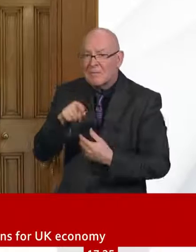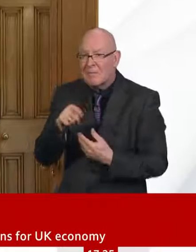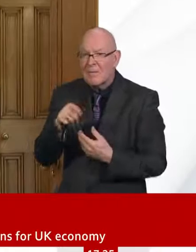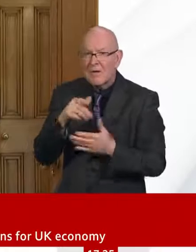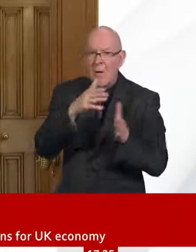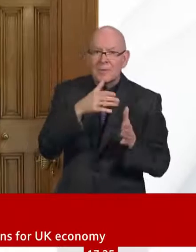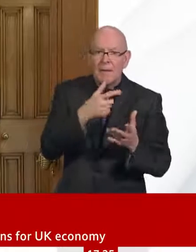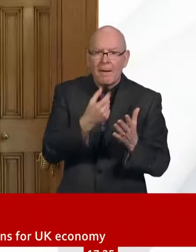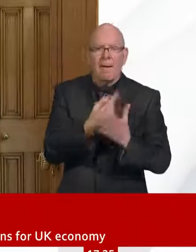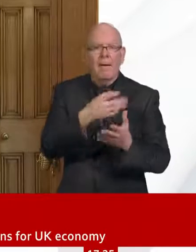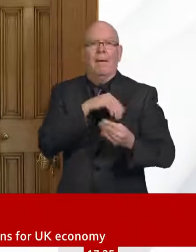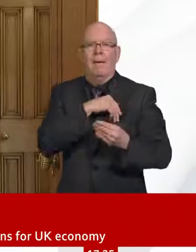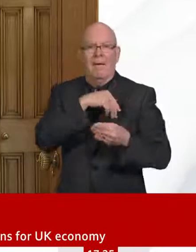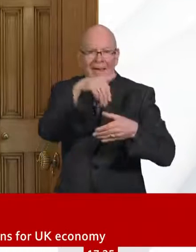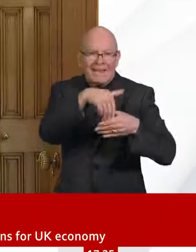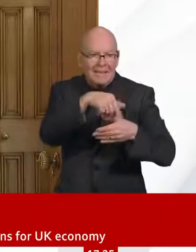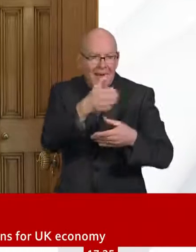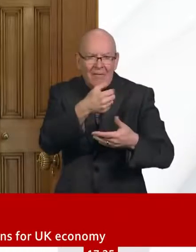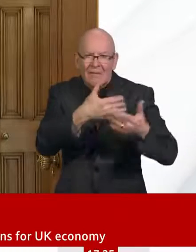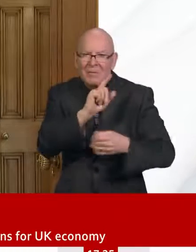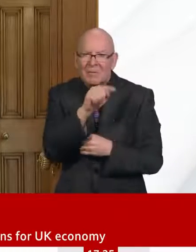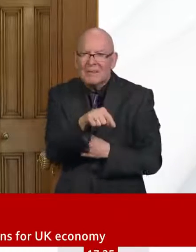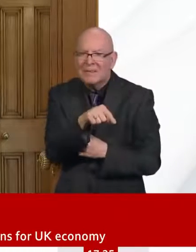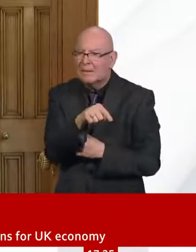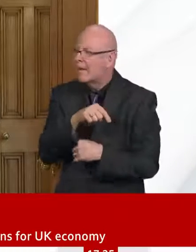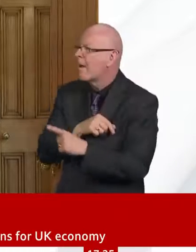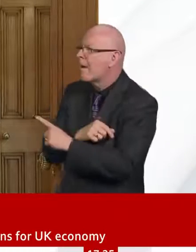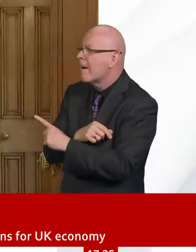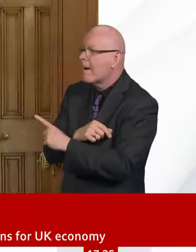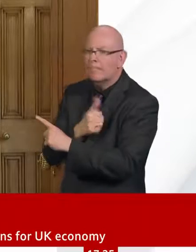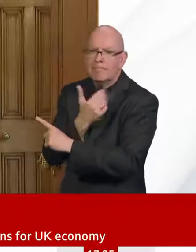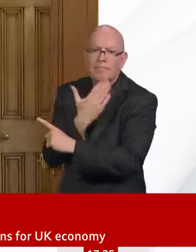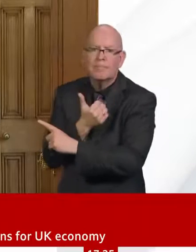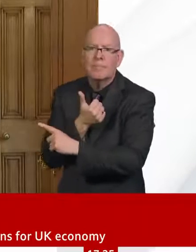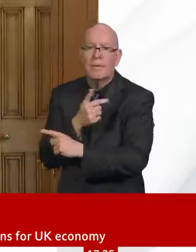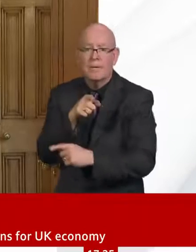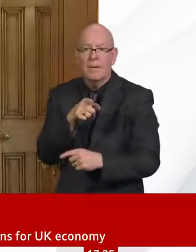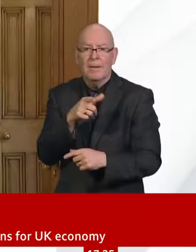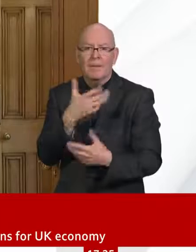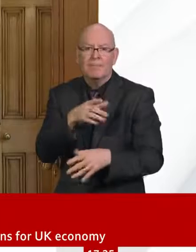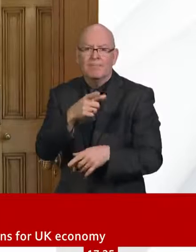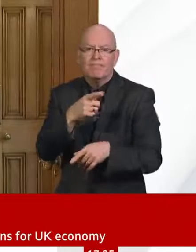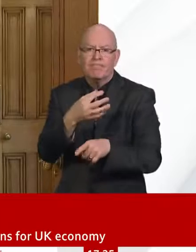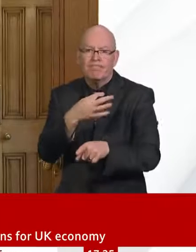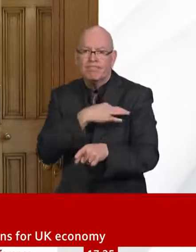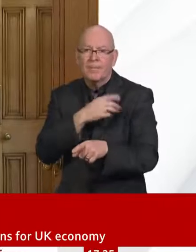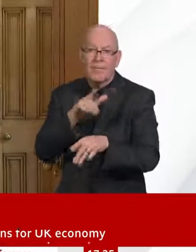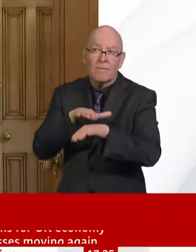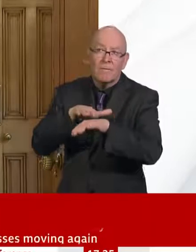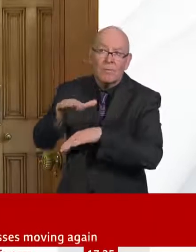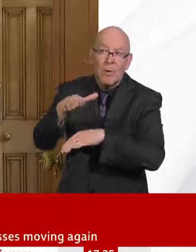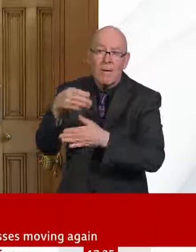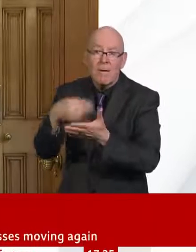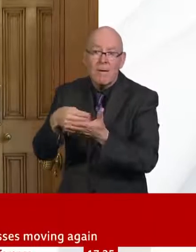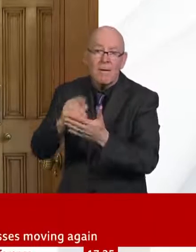to your general point about young people and the role and the part they've played in this, you know, I pay enormous tribute to them. And, you know, whether it's, you very young